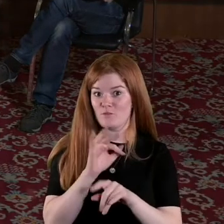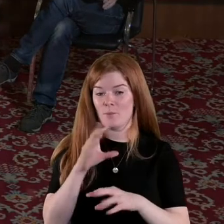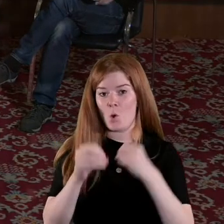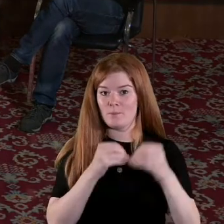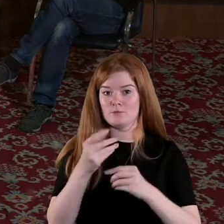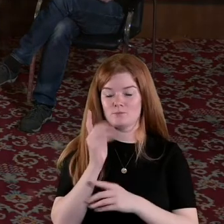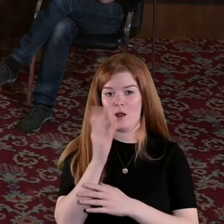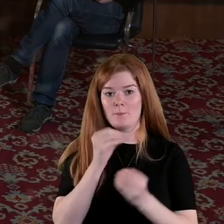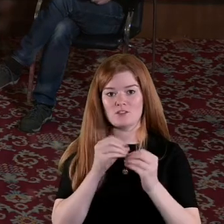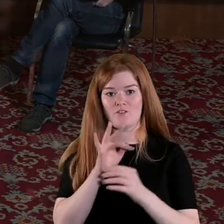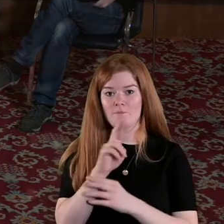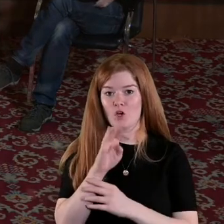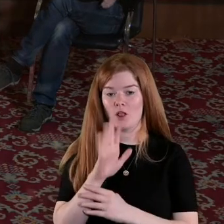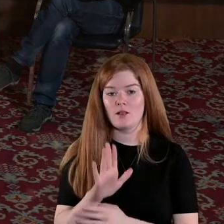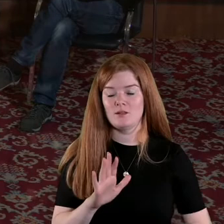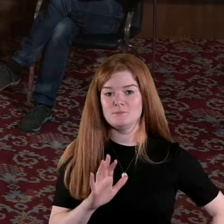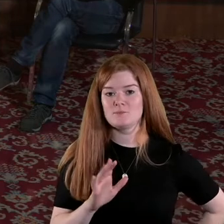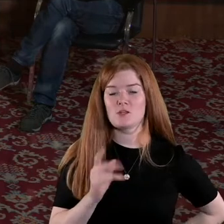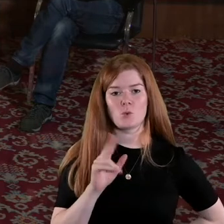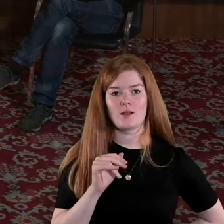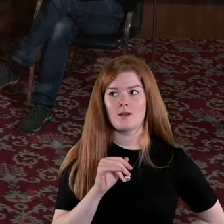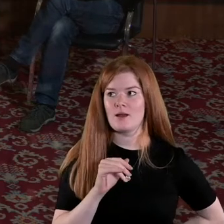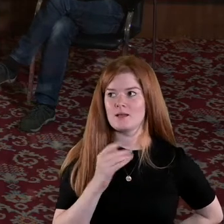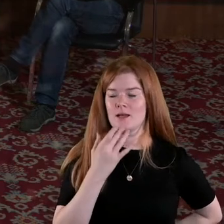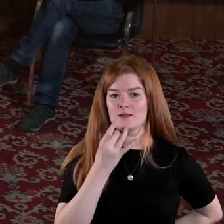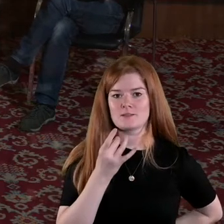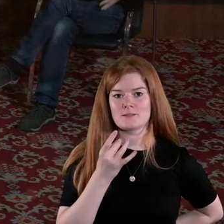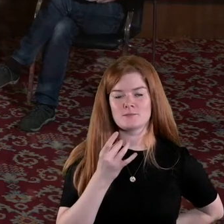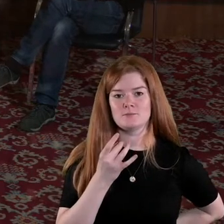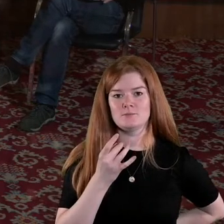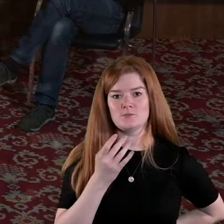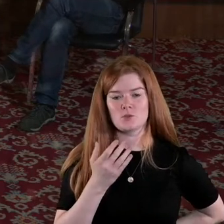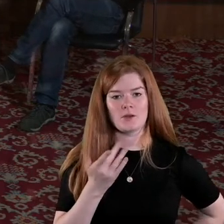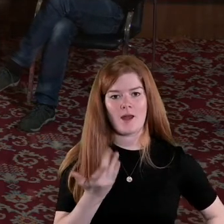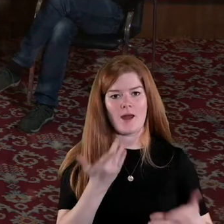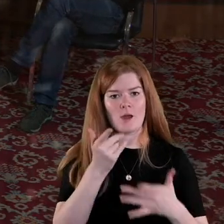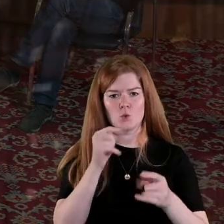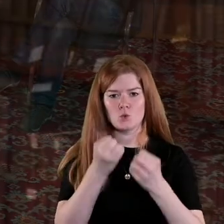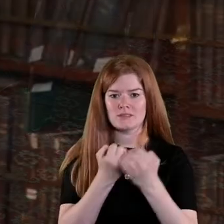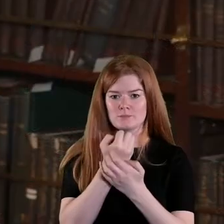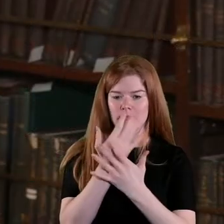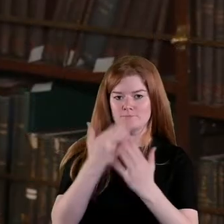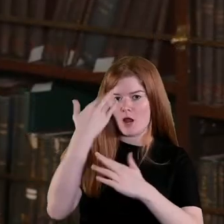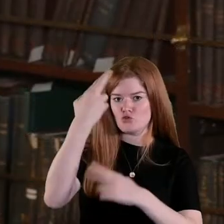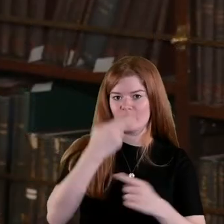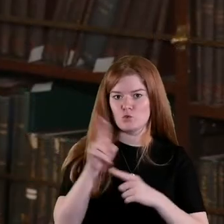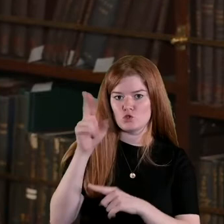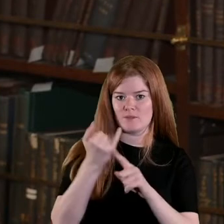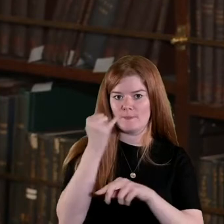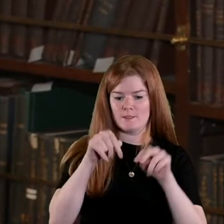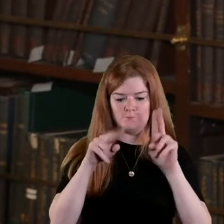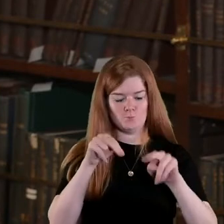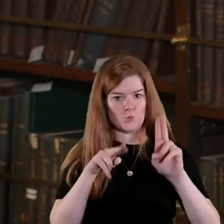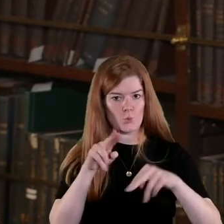Fergal McGarry and Fergal can I have to that's very interesting the way in which you've situated the Irish revolution within this new